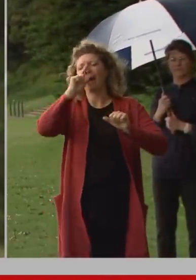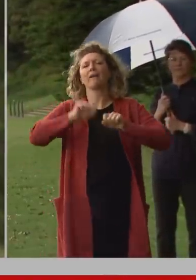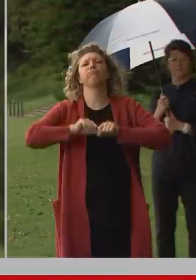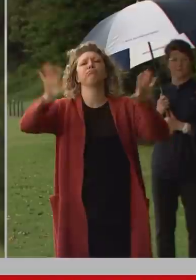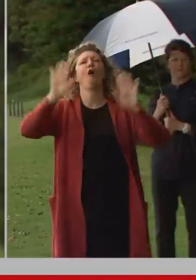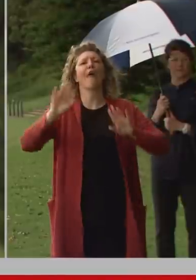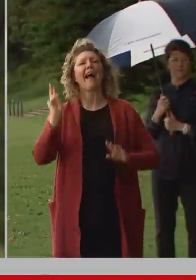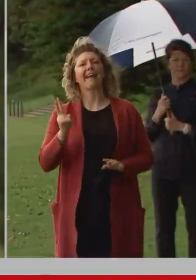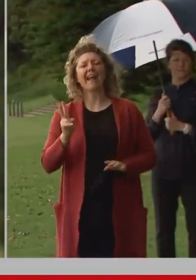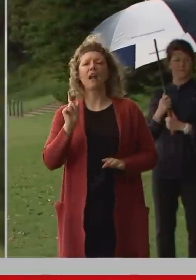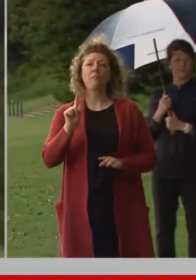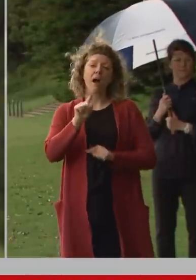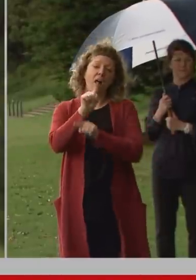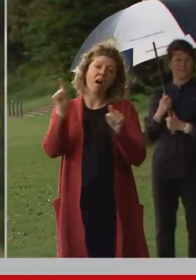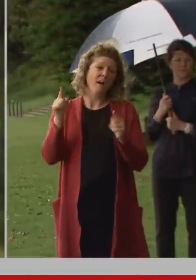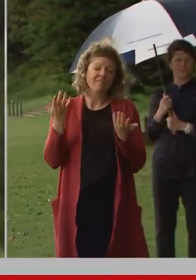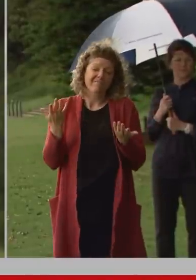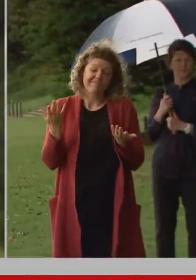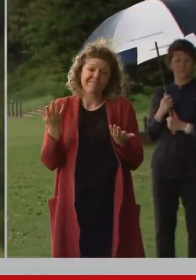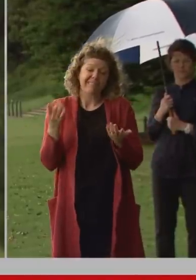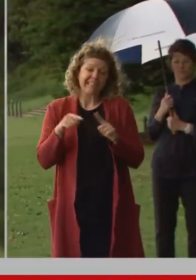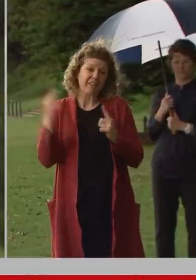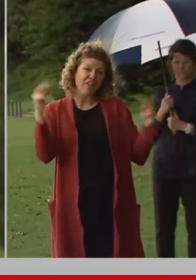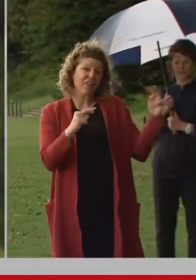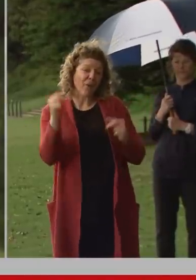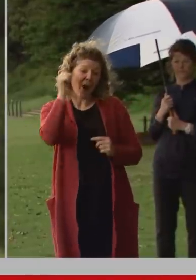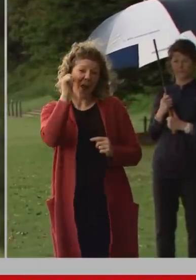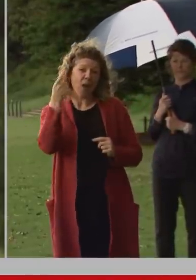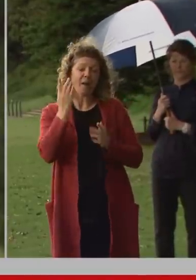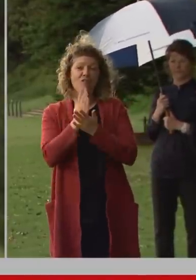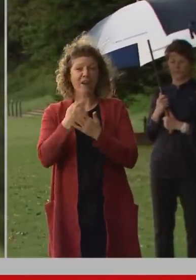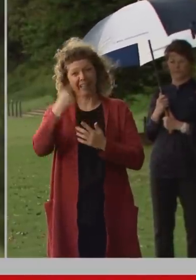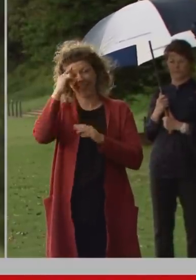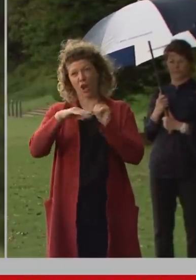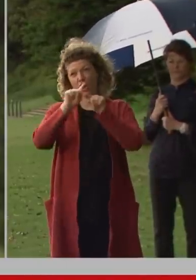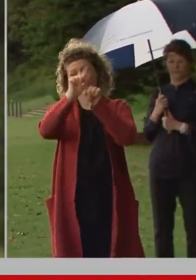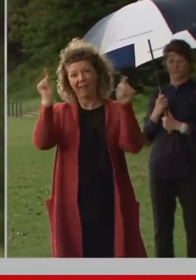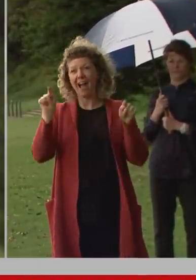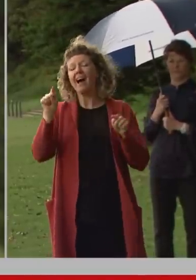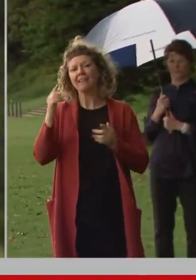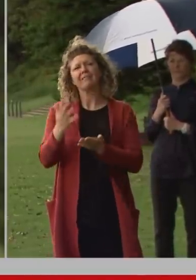Wales I know there'll be different views on this uh but ultimately I believe where the uh the cabinet landed is the right call moving